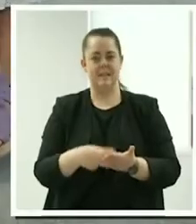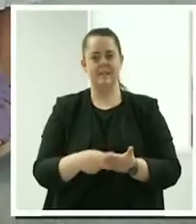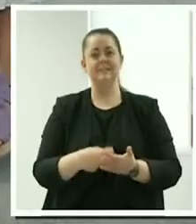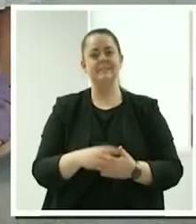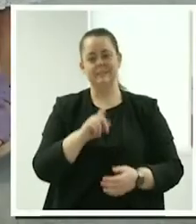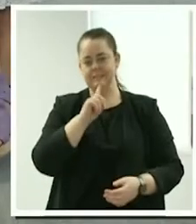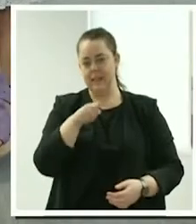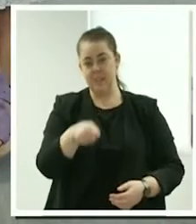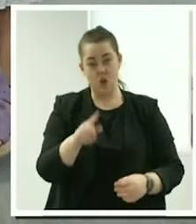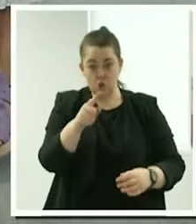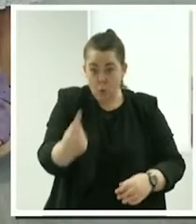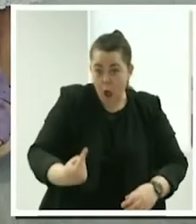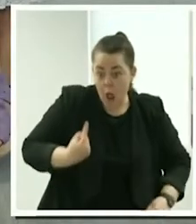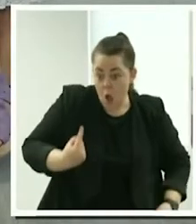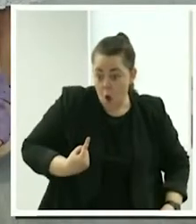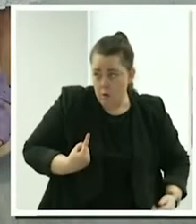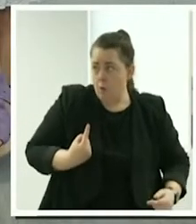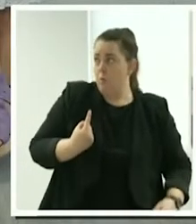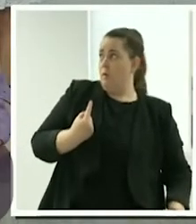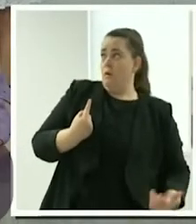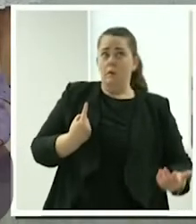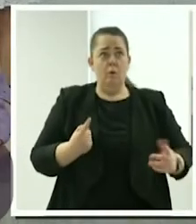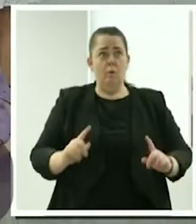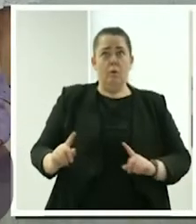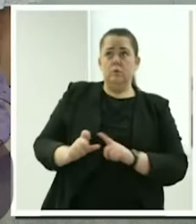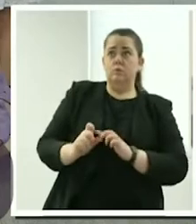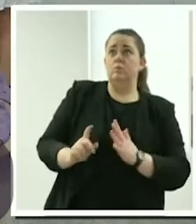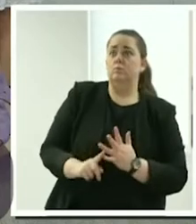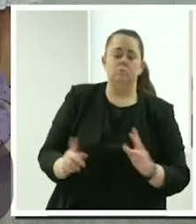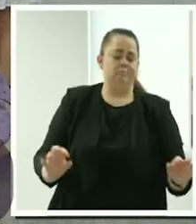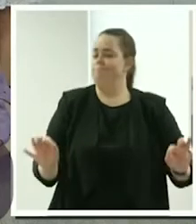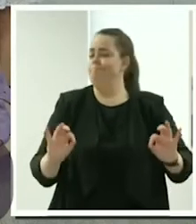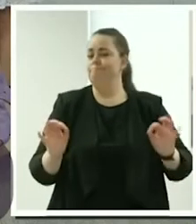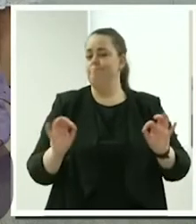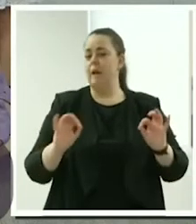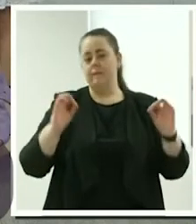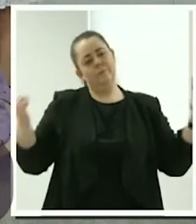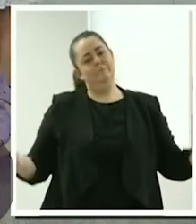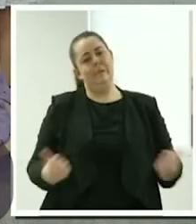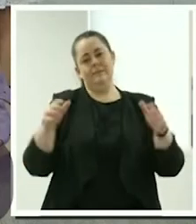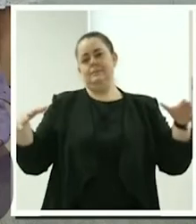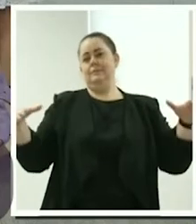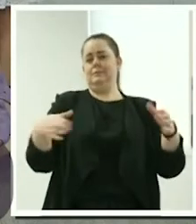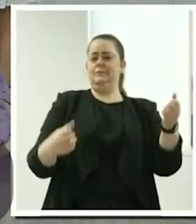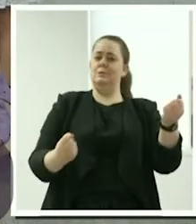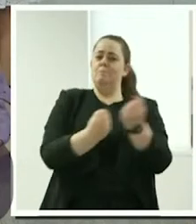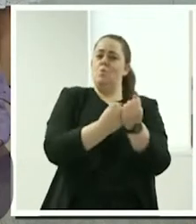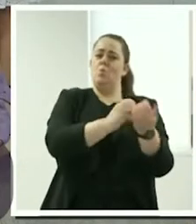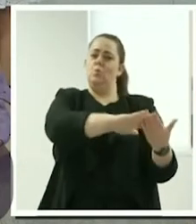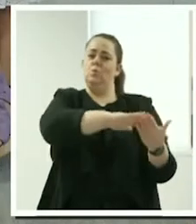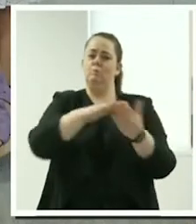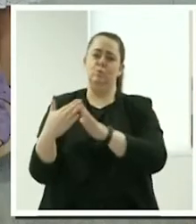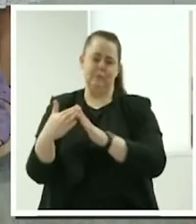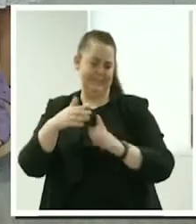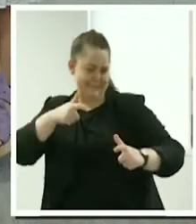There's plenty that you can do online to research about Mabel of community carers out there who are already